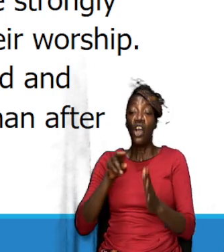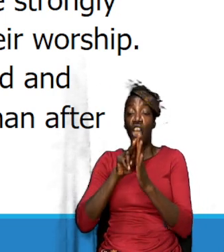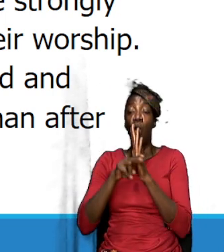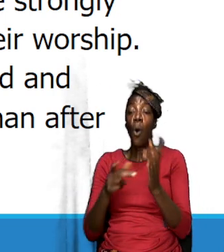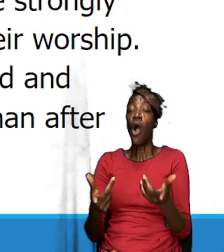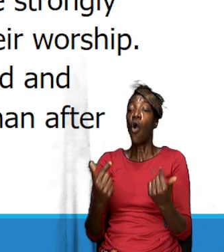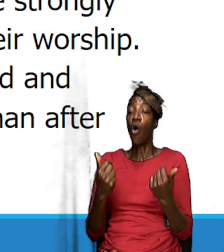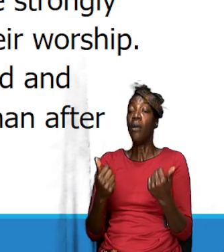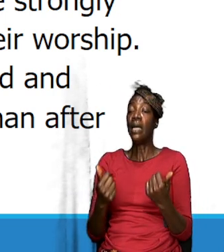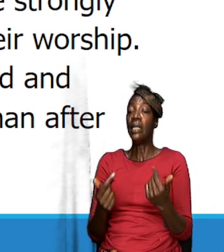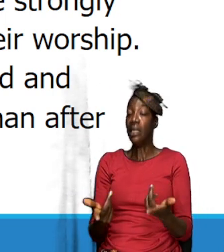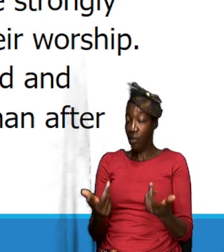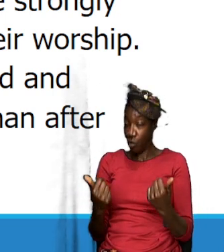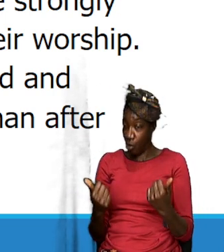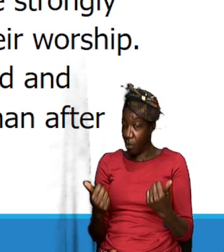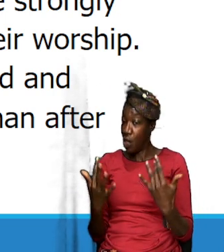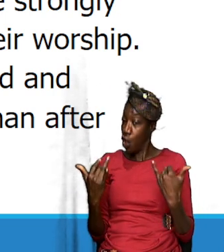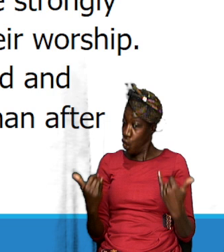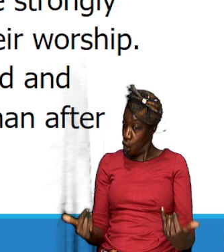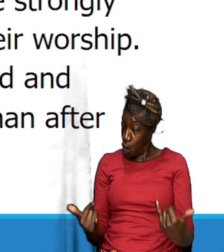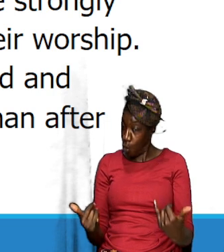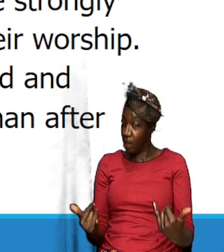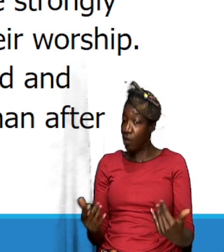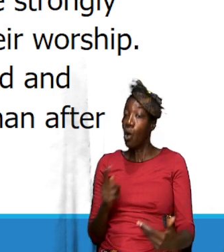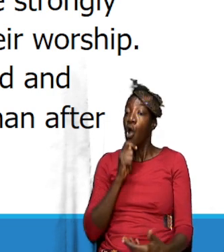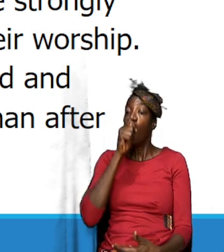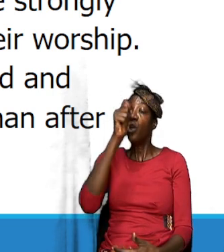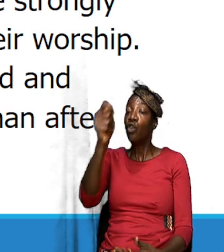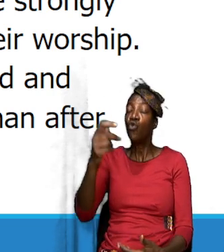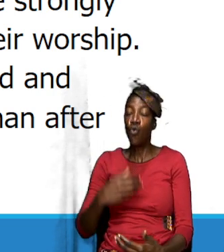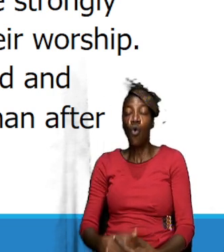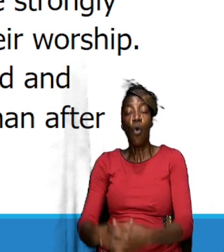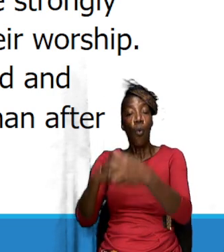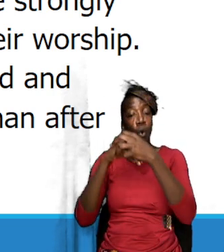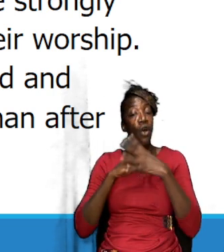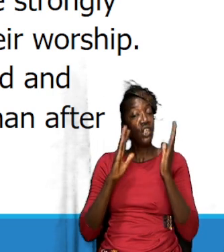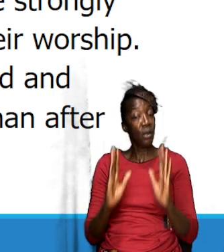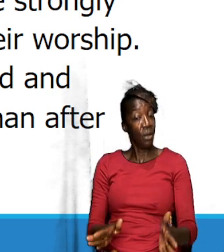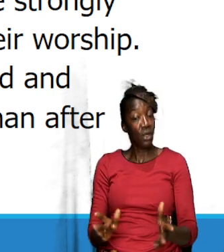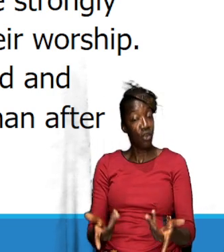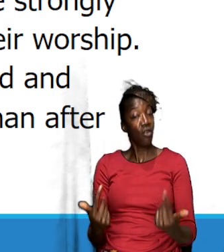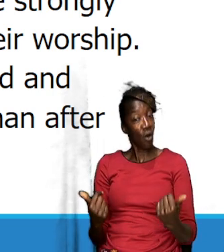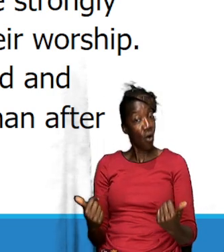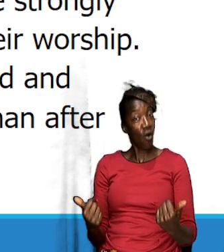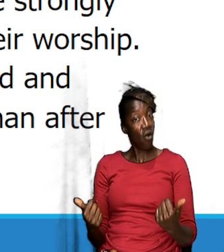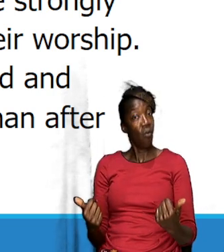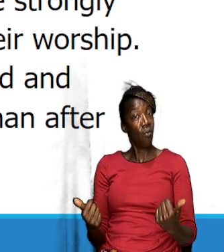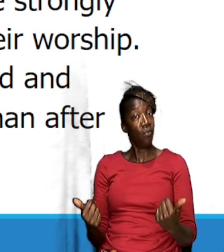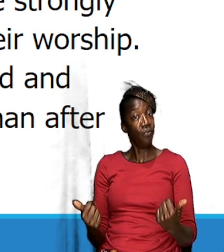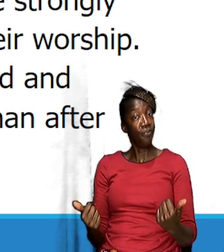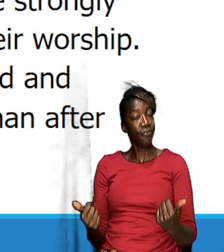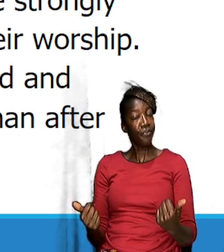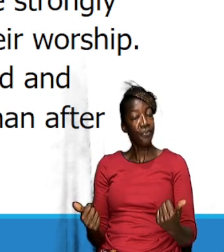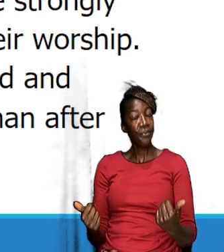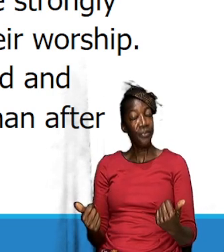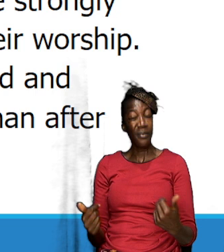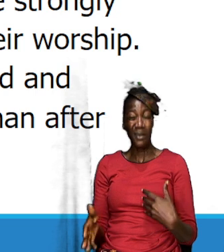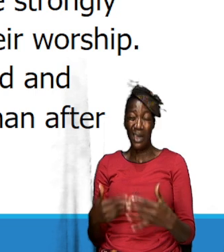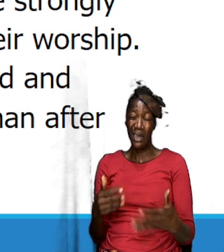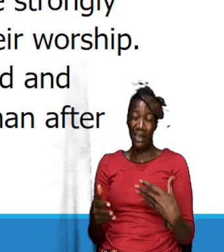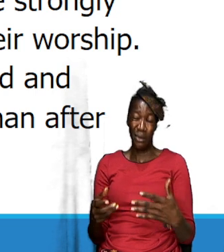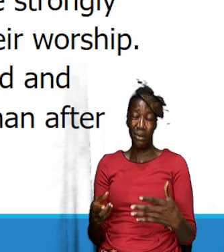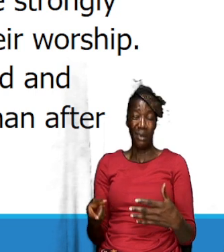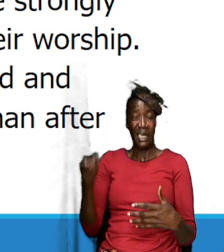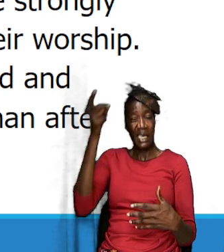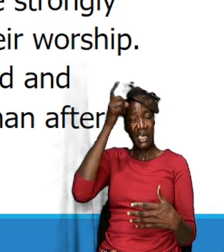is coming and now is when the true worshiper shall come right so we said although David and